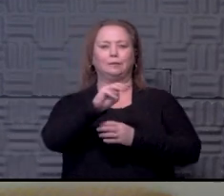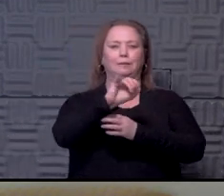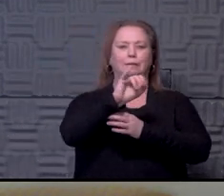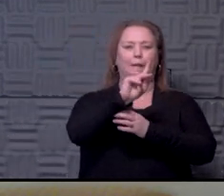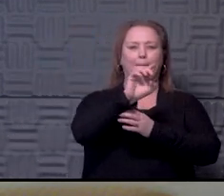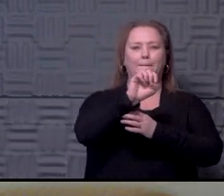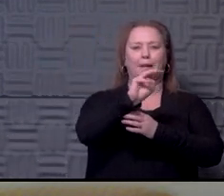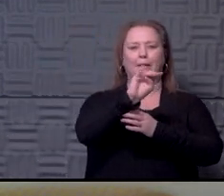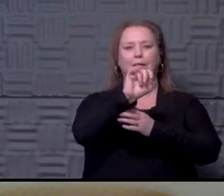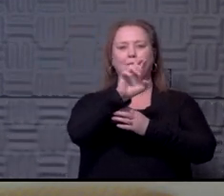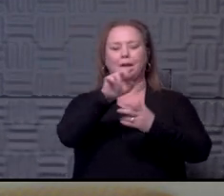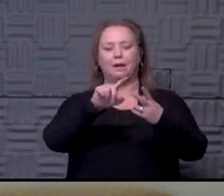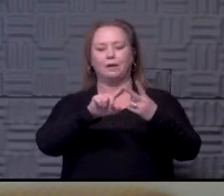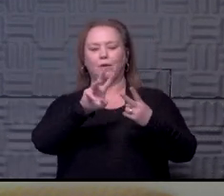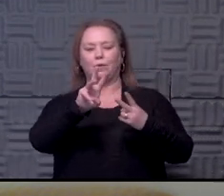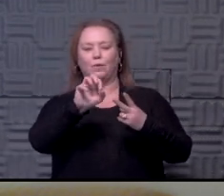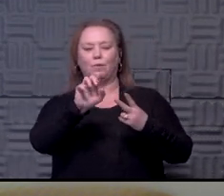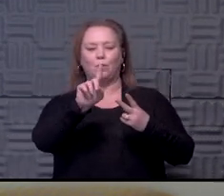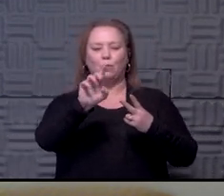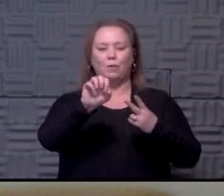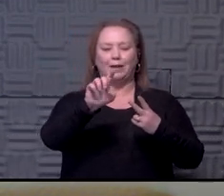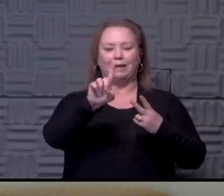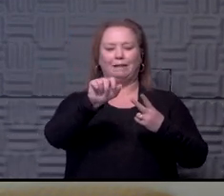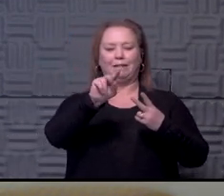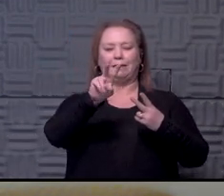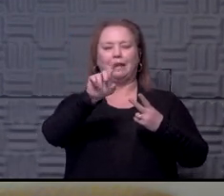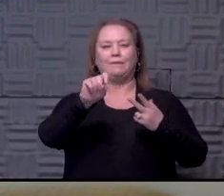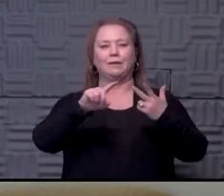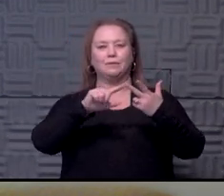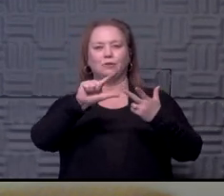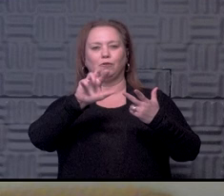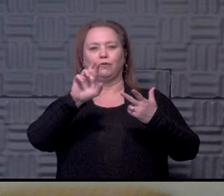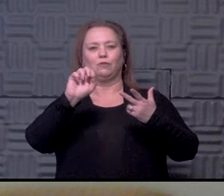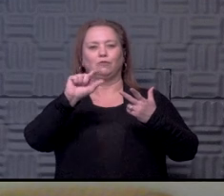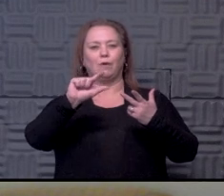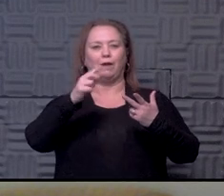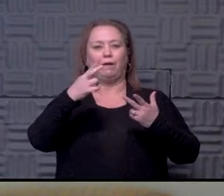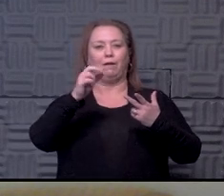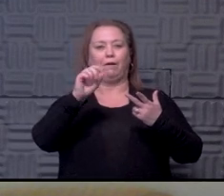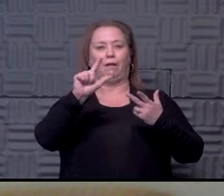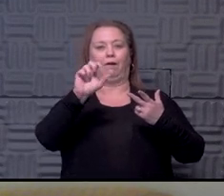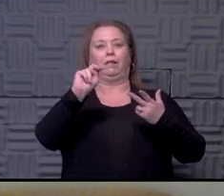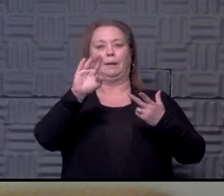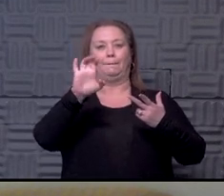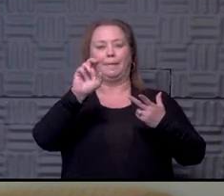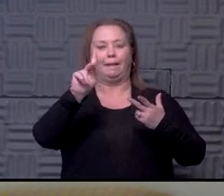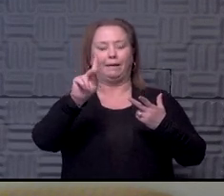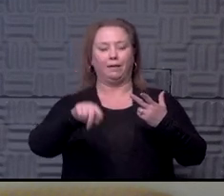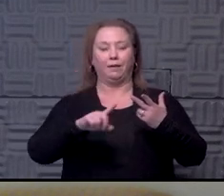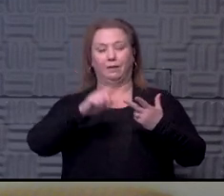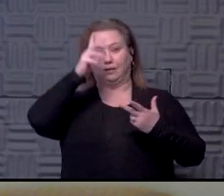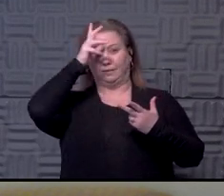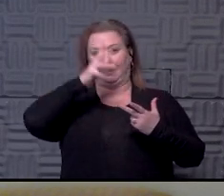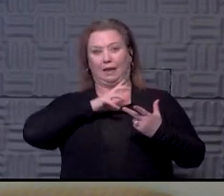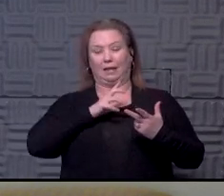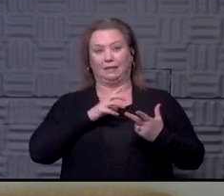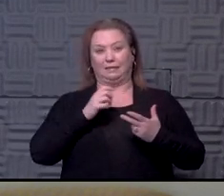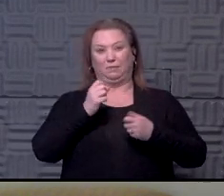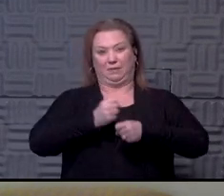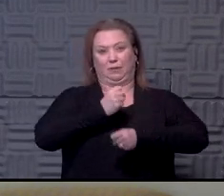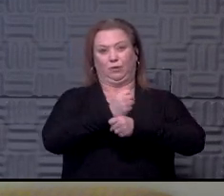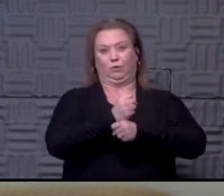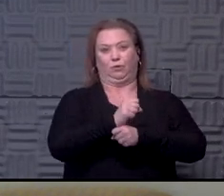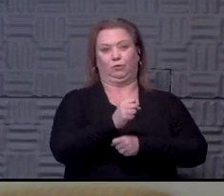and Wade Davis and Greg Holland back. And, you know, we have some of the guys back from 14 and 15